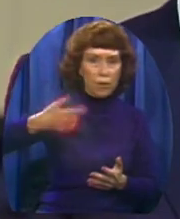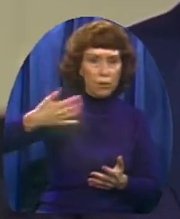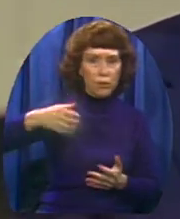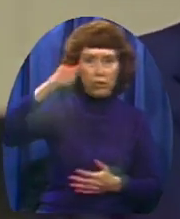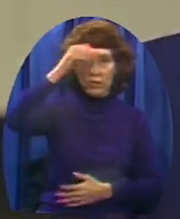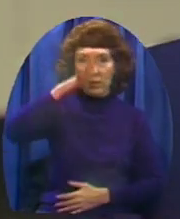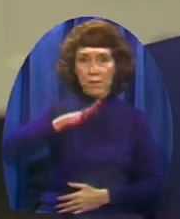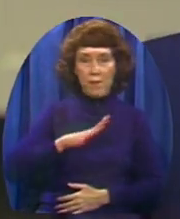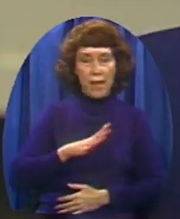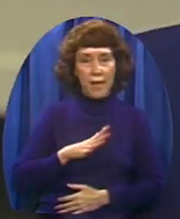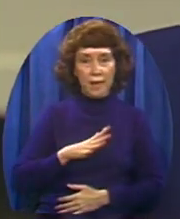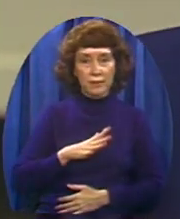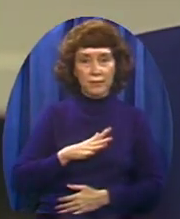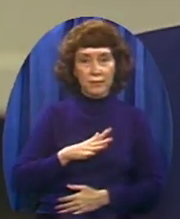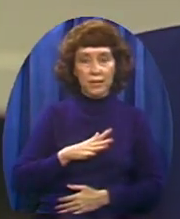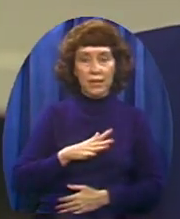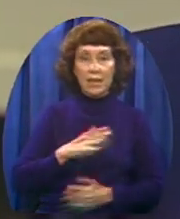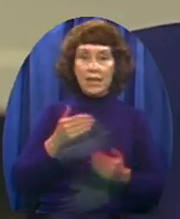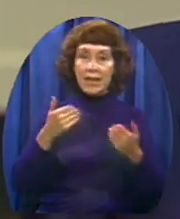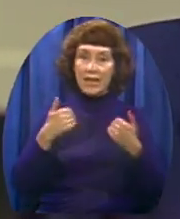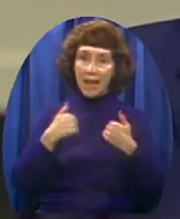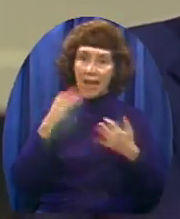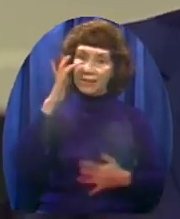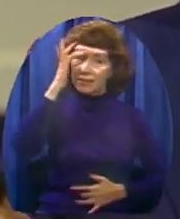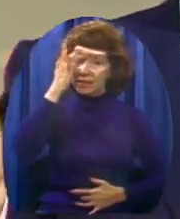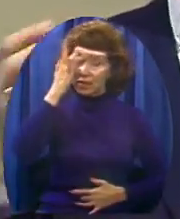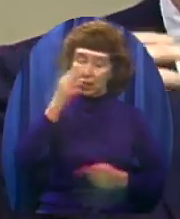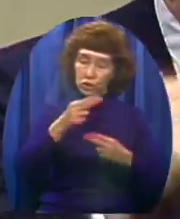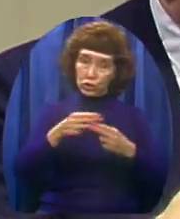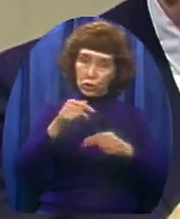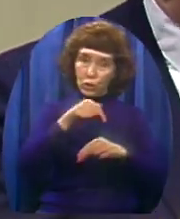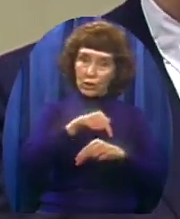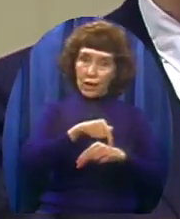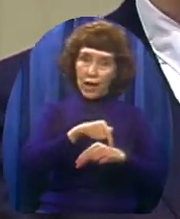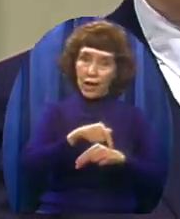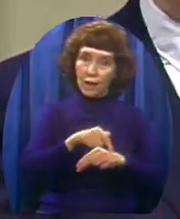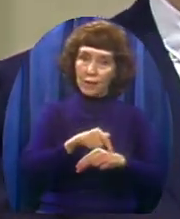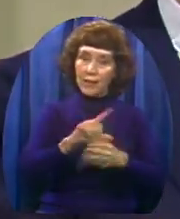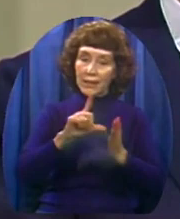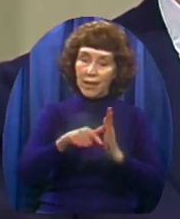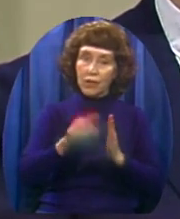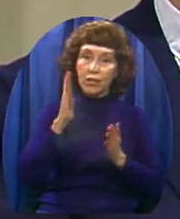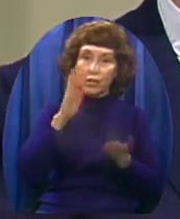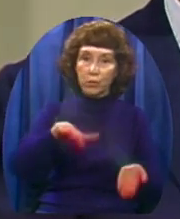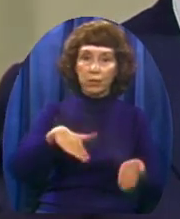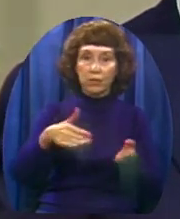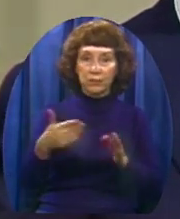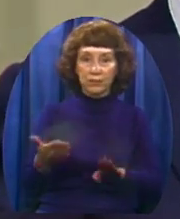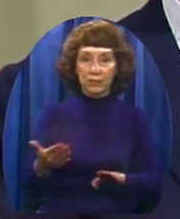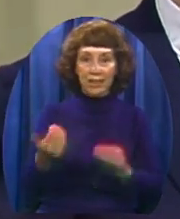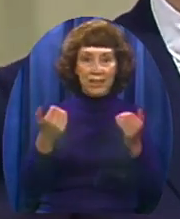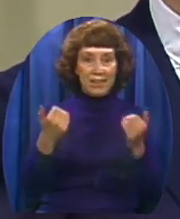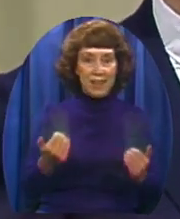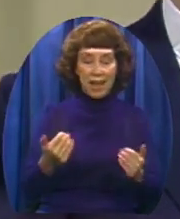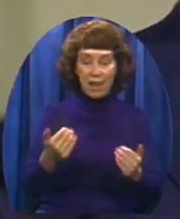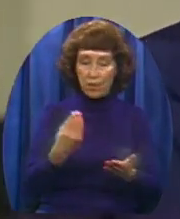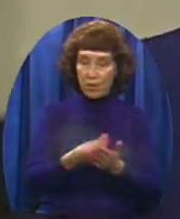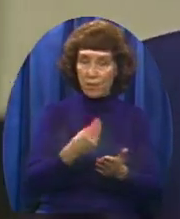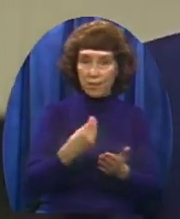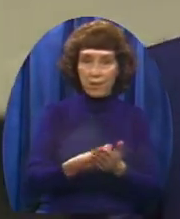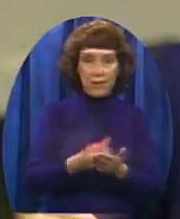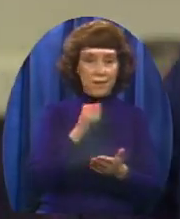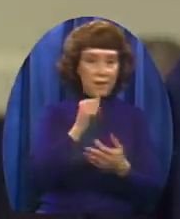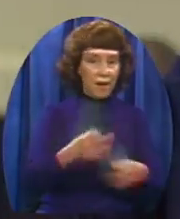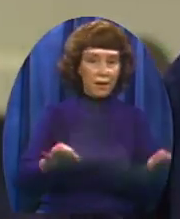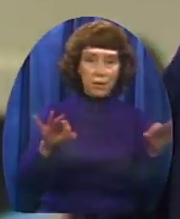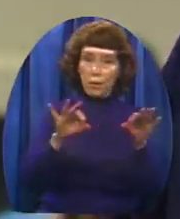How much do you think his money means to him? You know when they come in And talk to him about this deal that's going on It doesn't excite him He knows in a few months he won't be